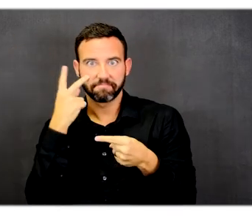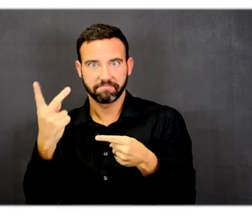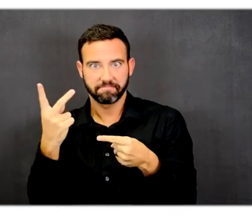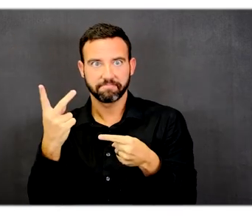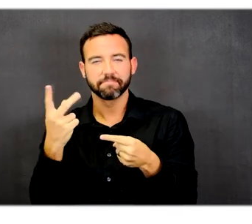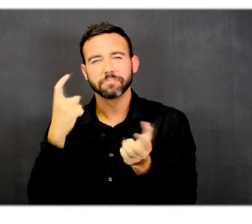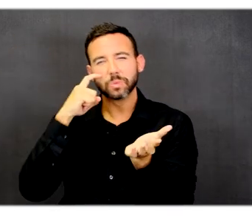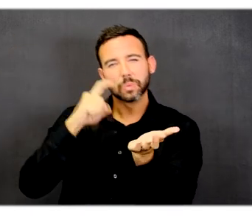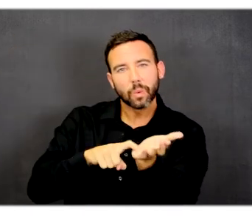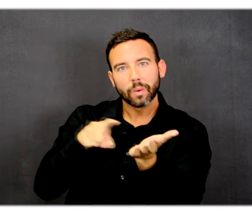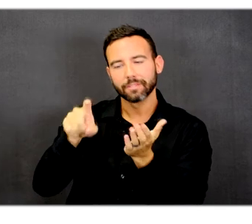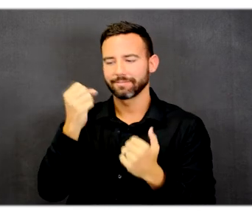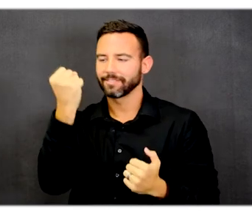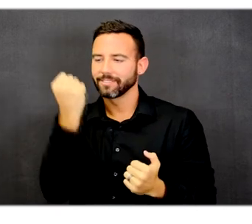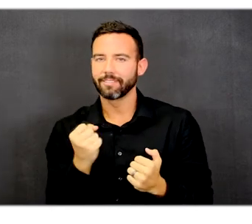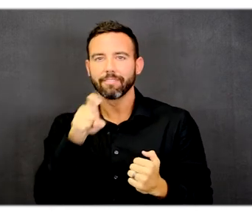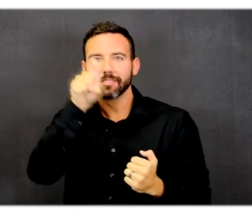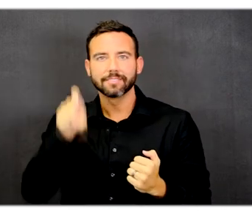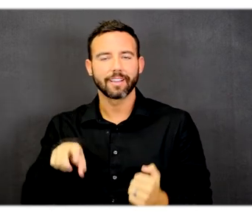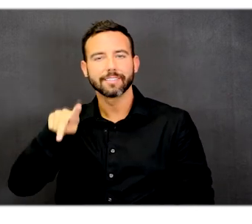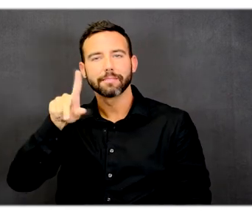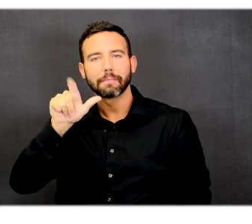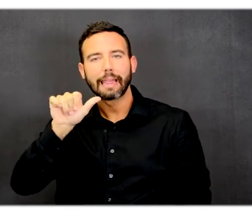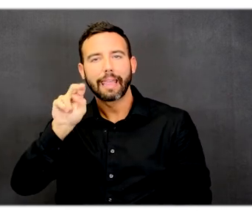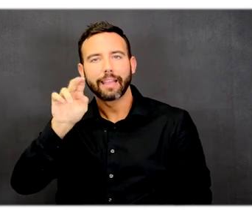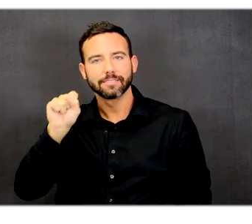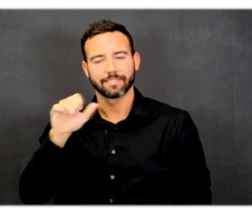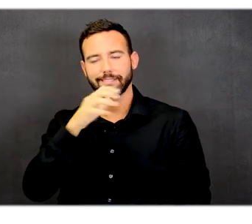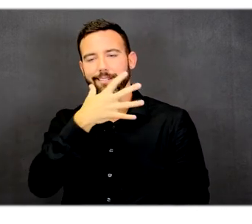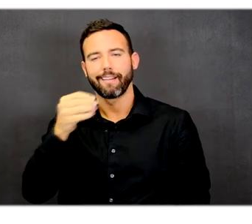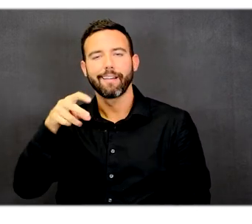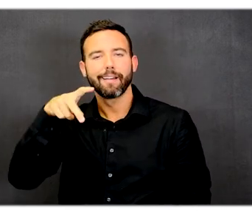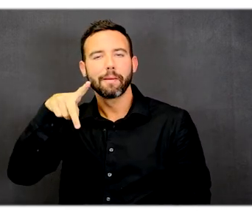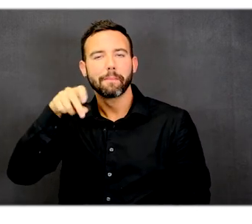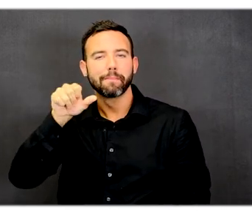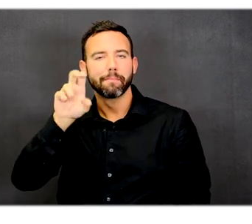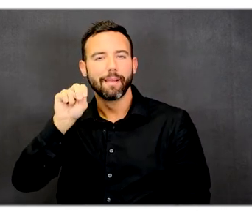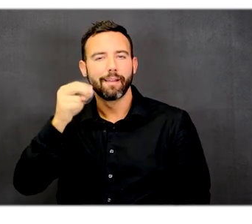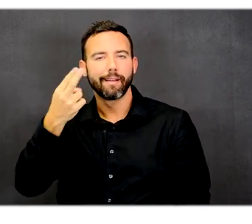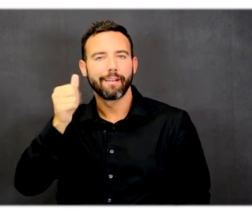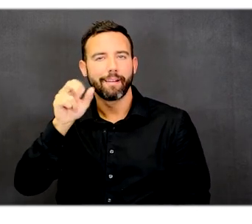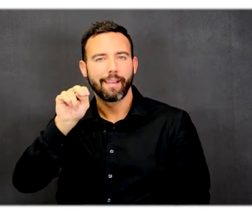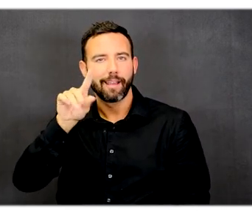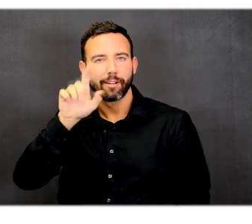South Texas Plains, then Panhandle Plains, which is the laboratory.